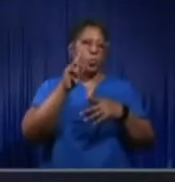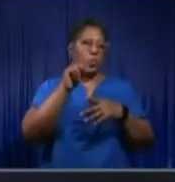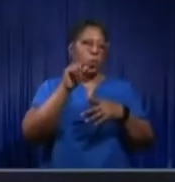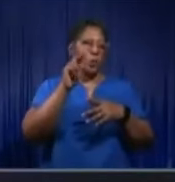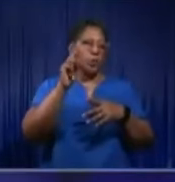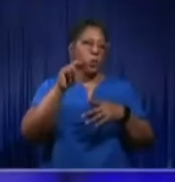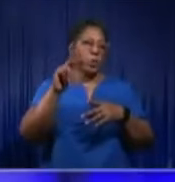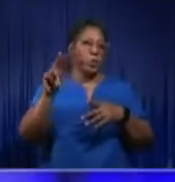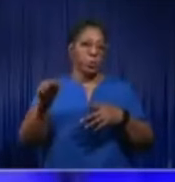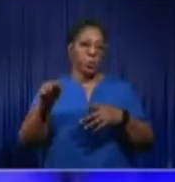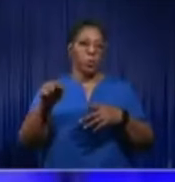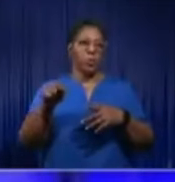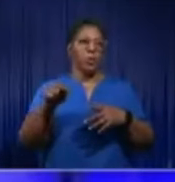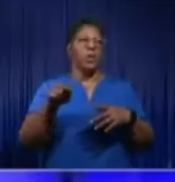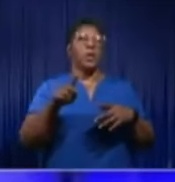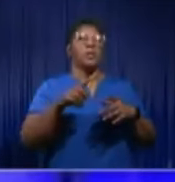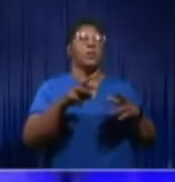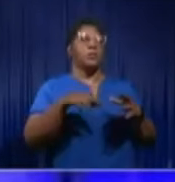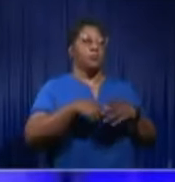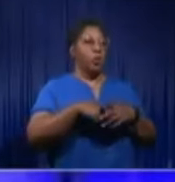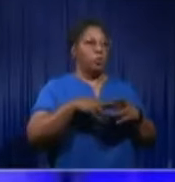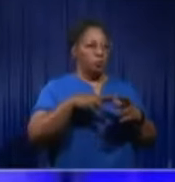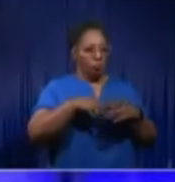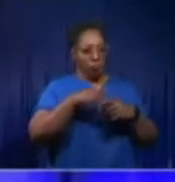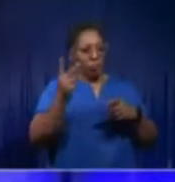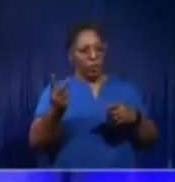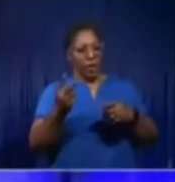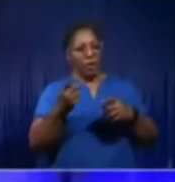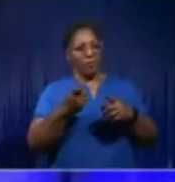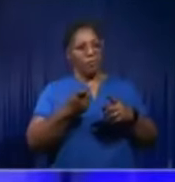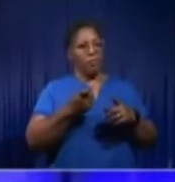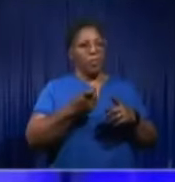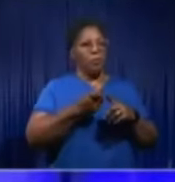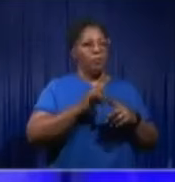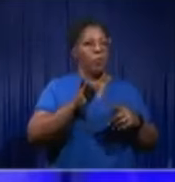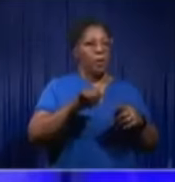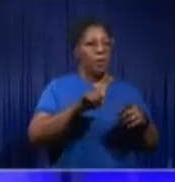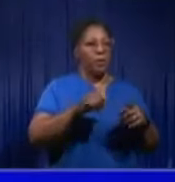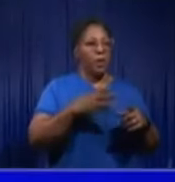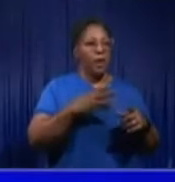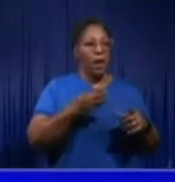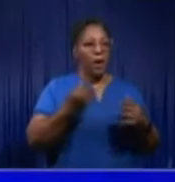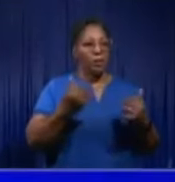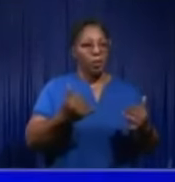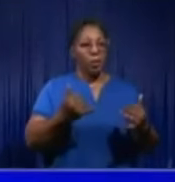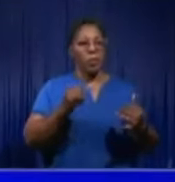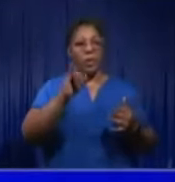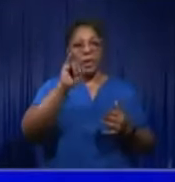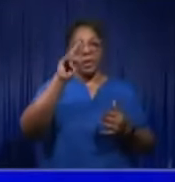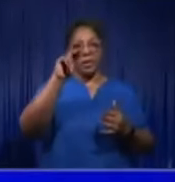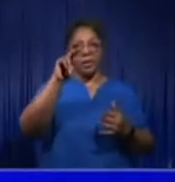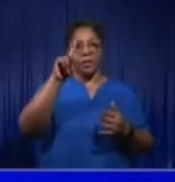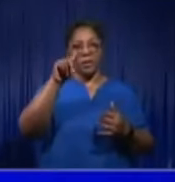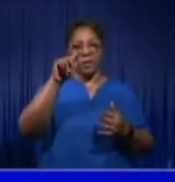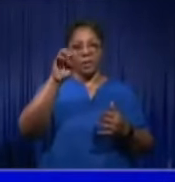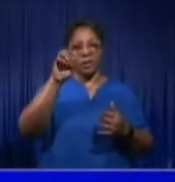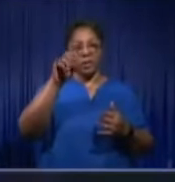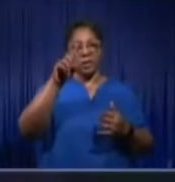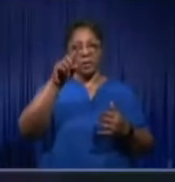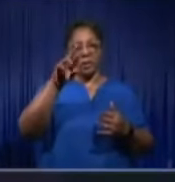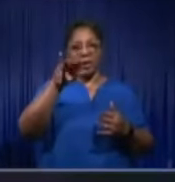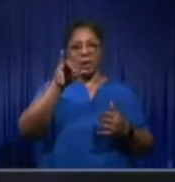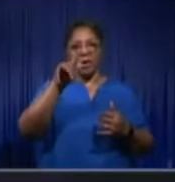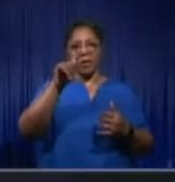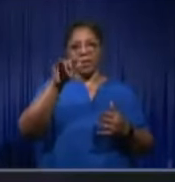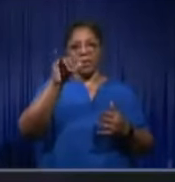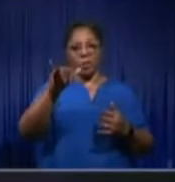the Building and Planning Committee because of what they call its lack of integrity, transparency, and efficacy. Now, how do